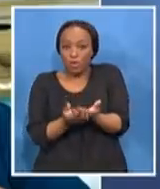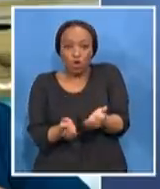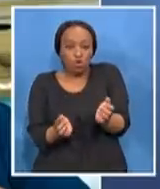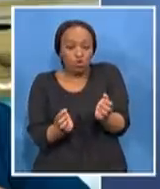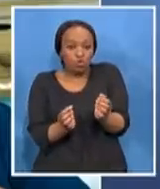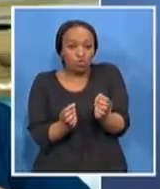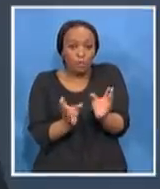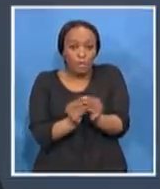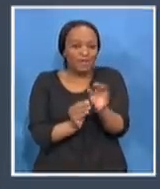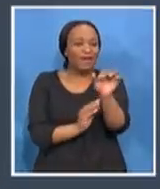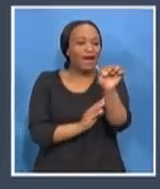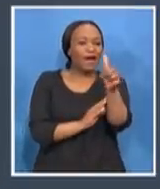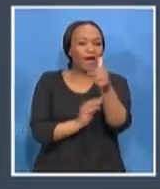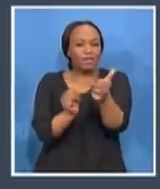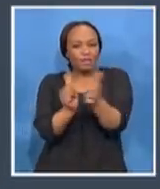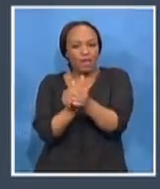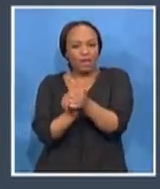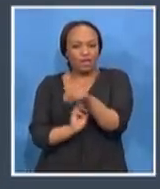Do we know what's on the agenda?